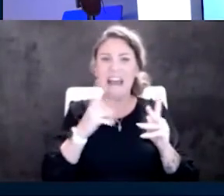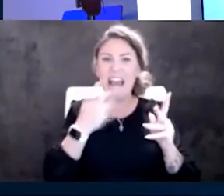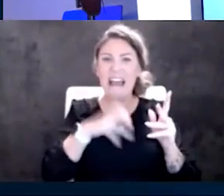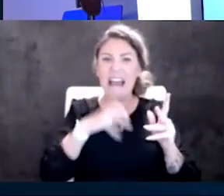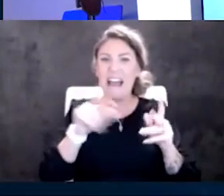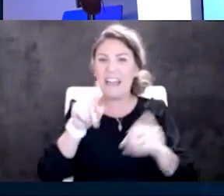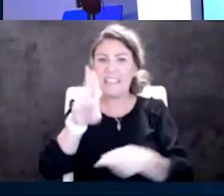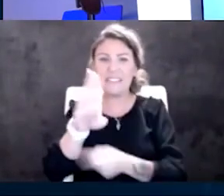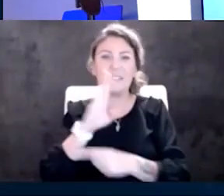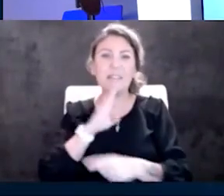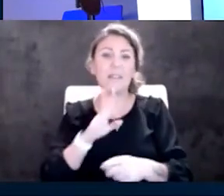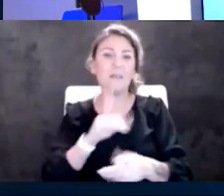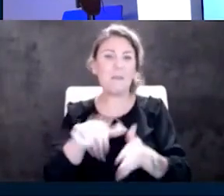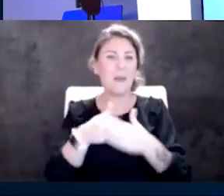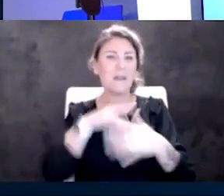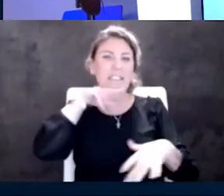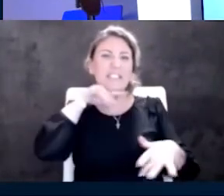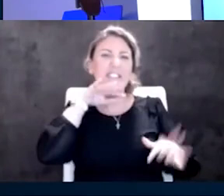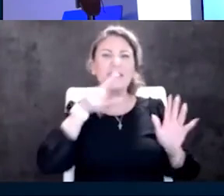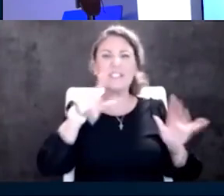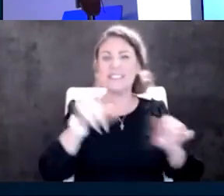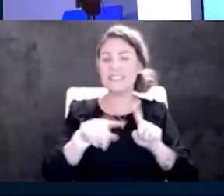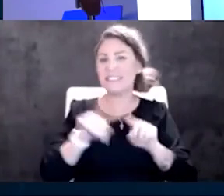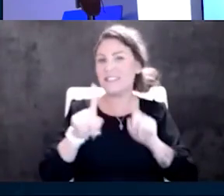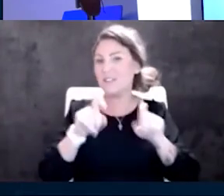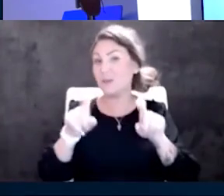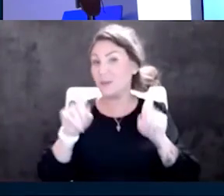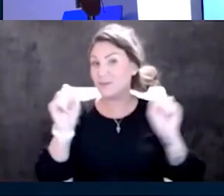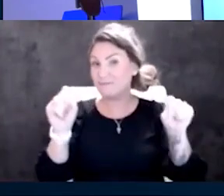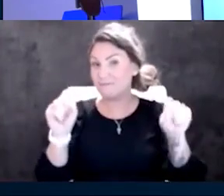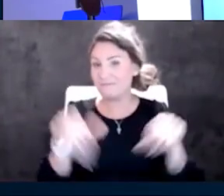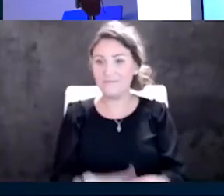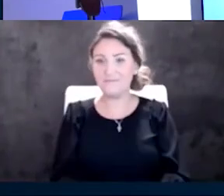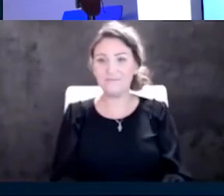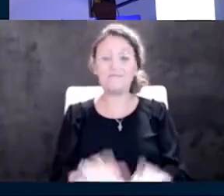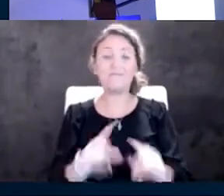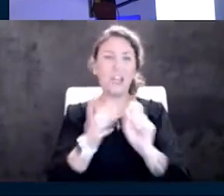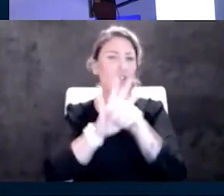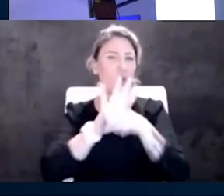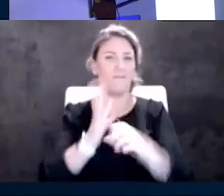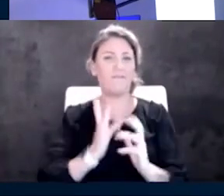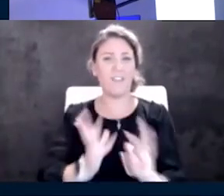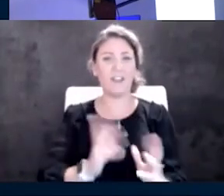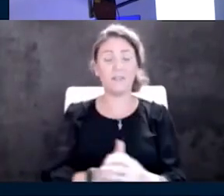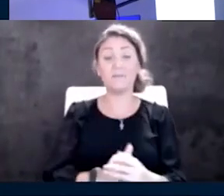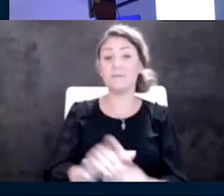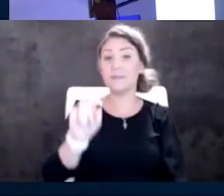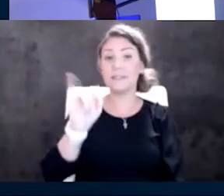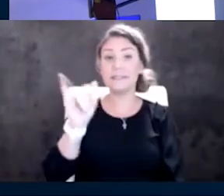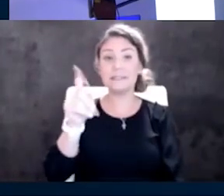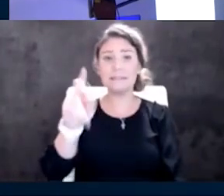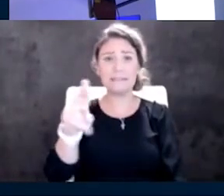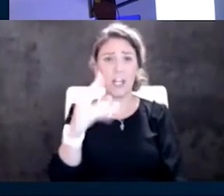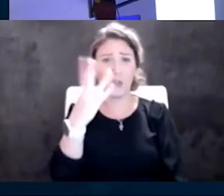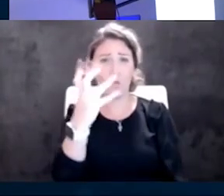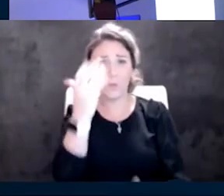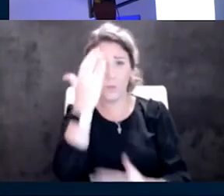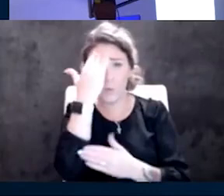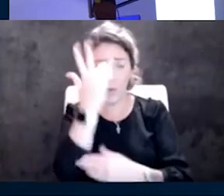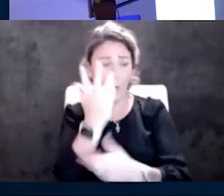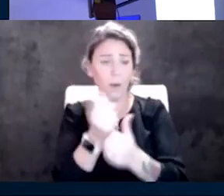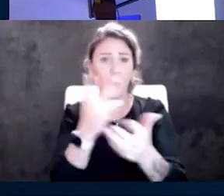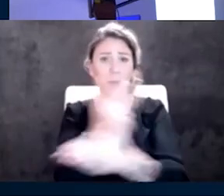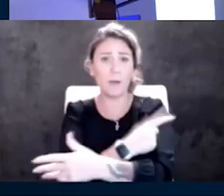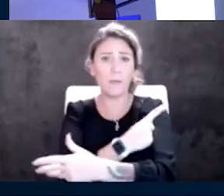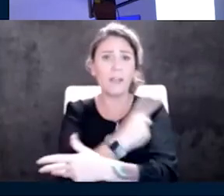Yeah. Those are different questions, you know, different questions, but yeah. Yeah. But for COVID. Yeah. Taylor wants to know how many of the patients in the hospital with COVID were